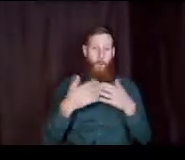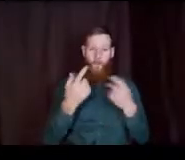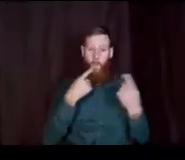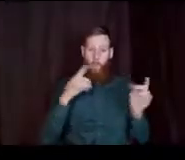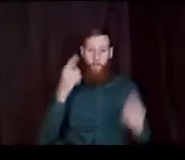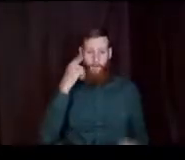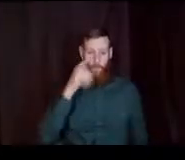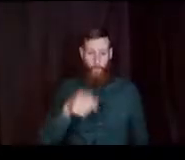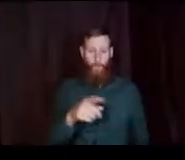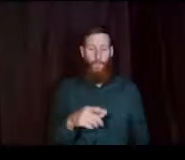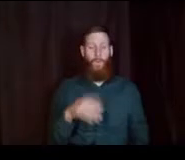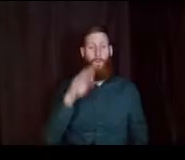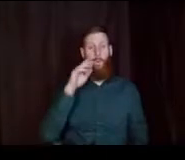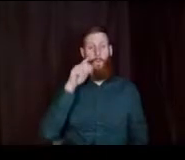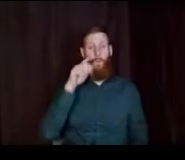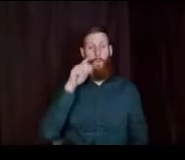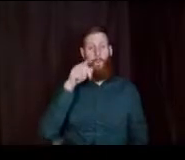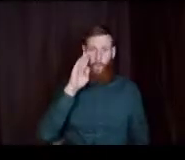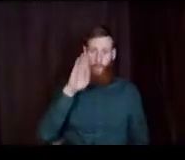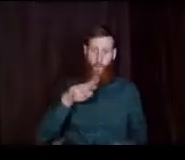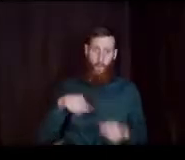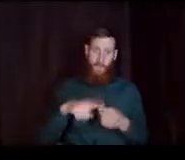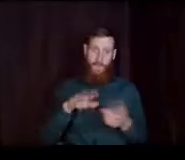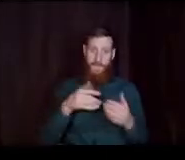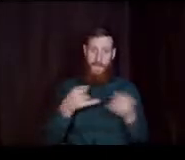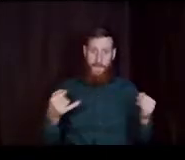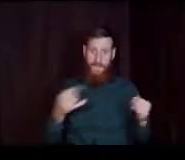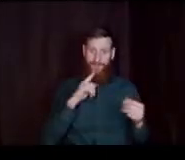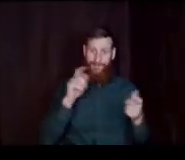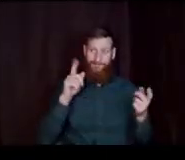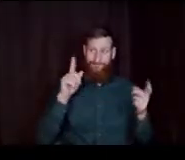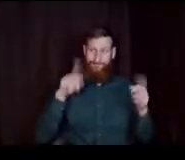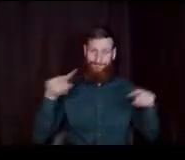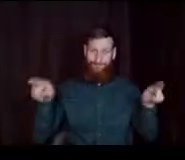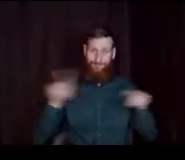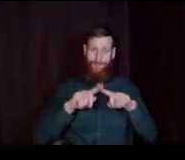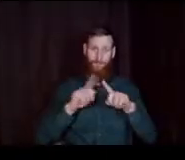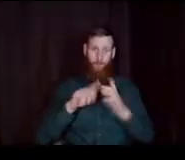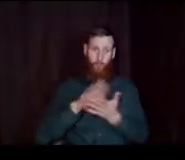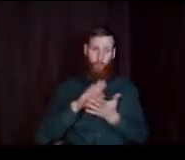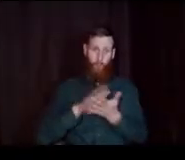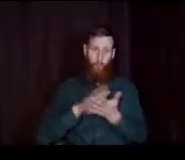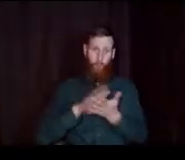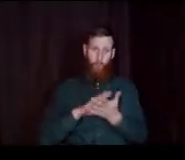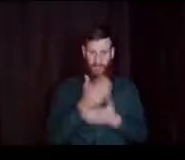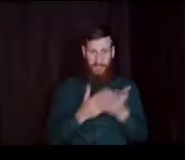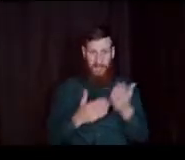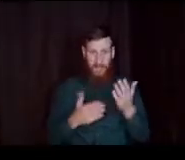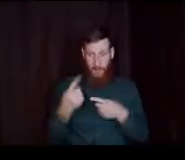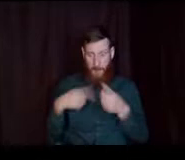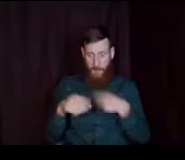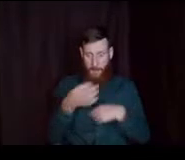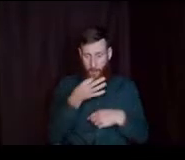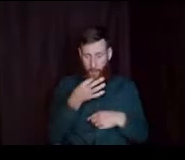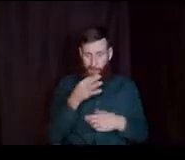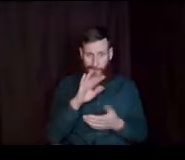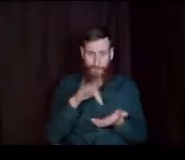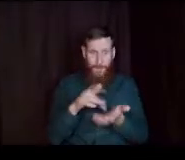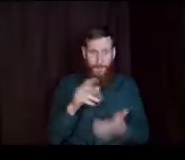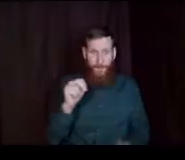when your deadlines are going to be, but they vary from school to school. And some of them are coming up soon, like some of them will be in the middle of November.